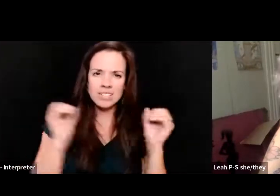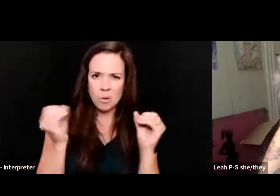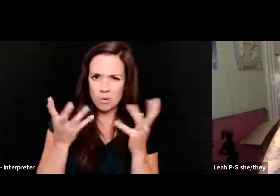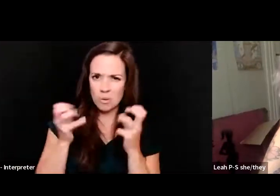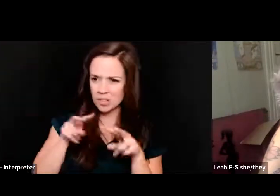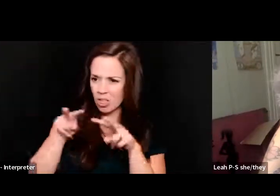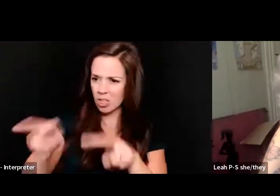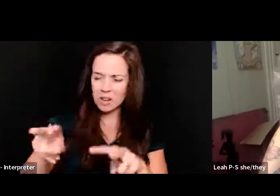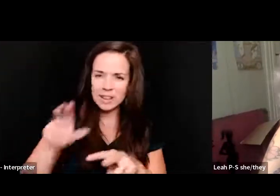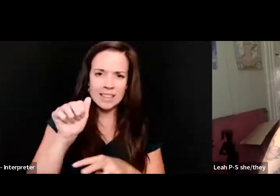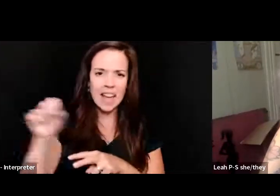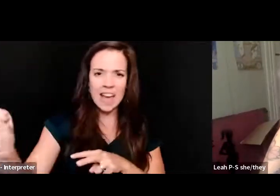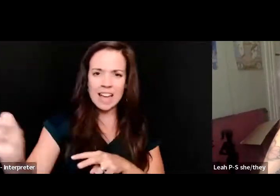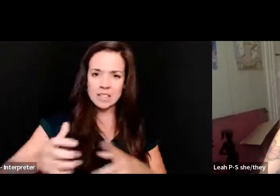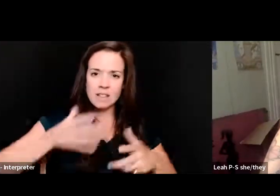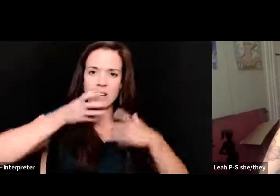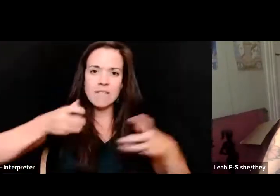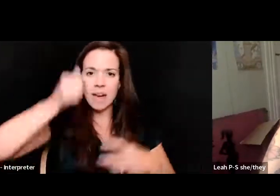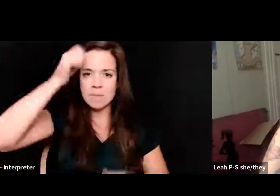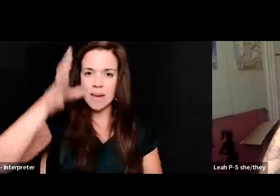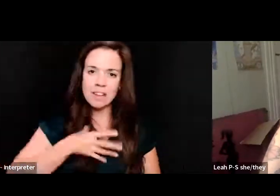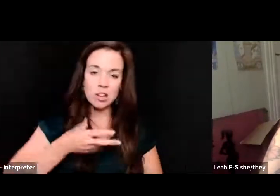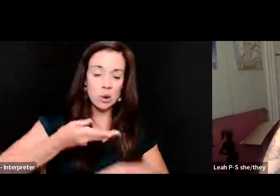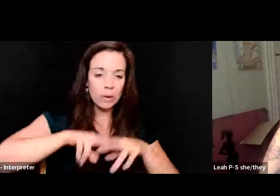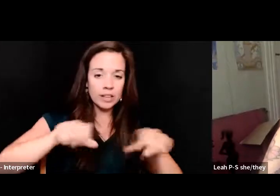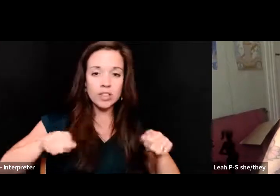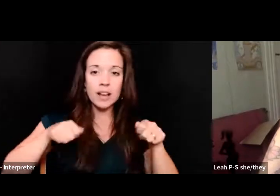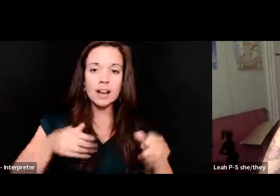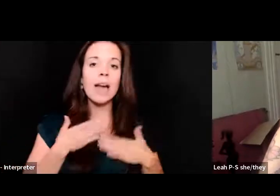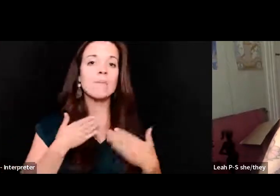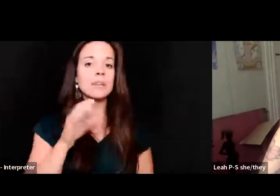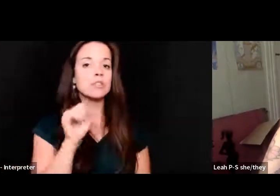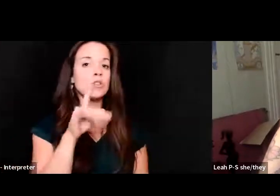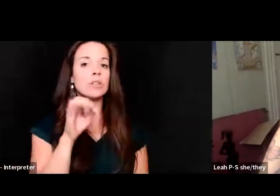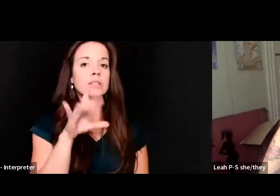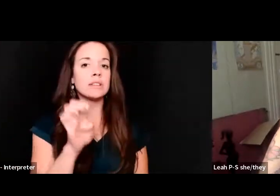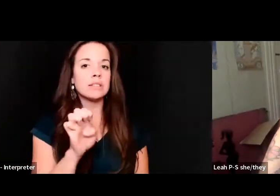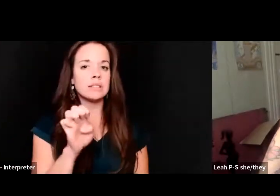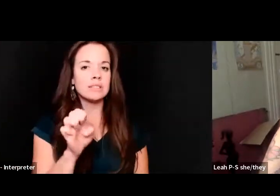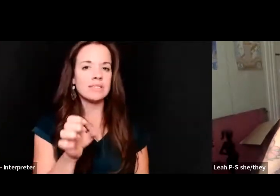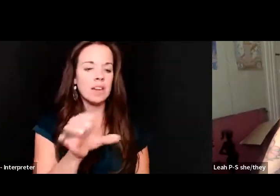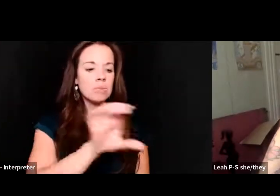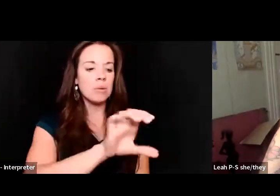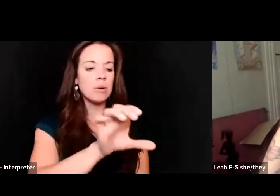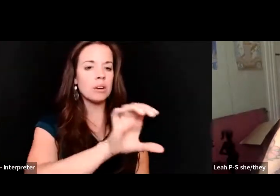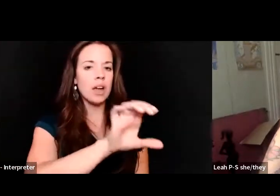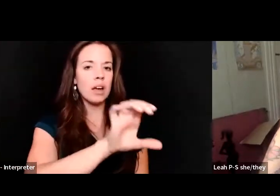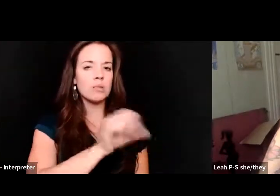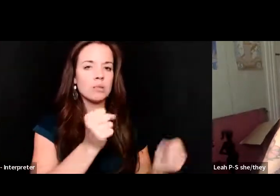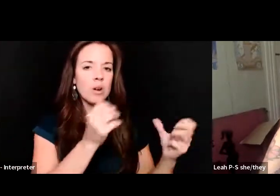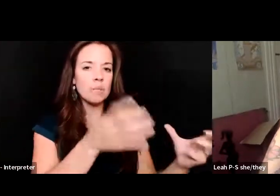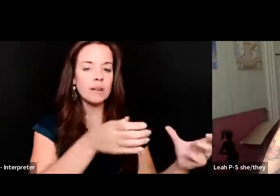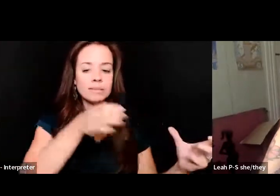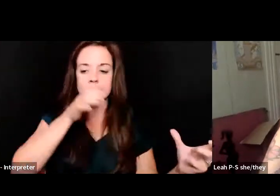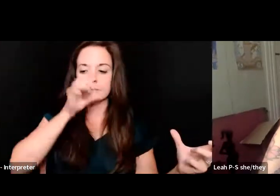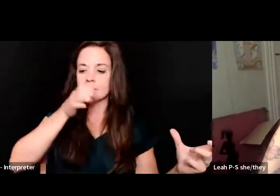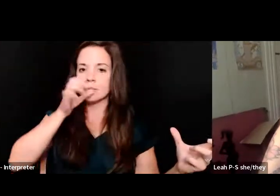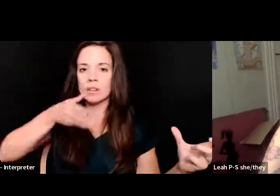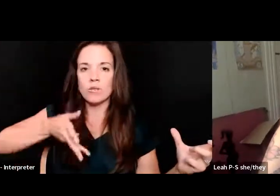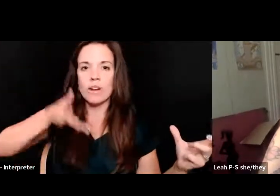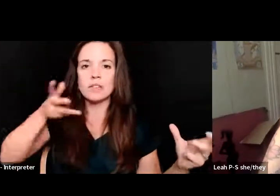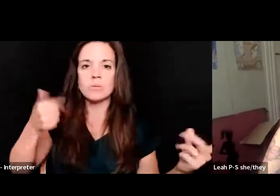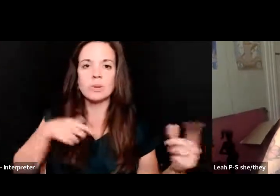man in a wheelchair, kid. Happy solstice. I poured out most of it that year. So many prayers. And I sipped the rest. We were terrified.